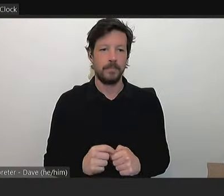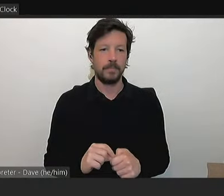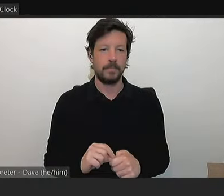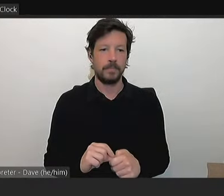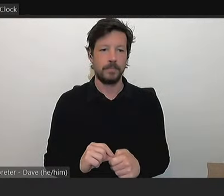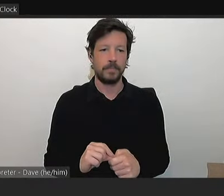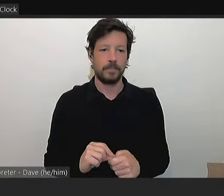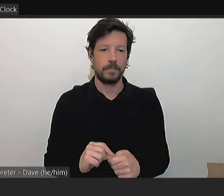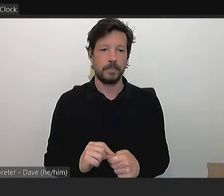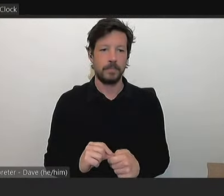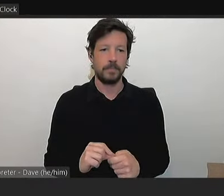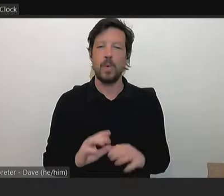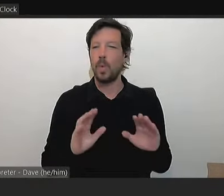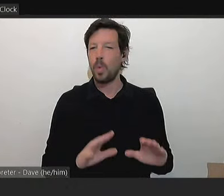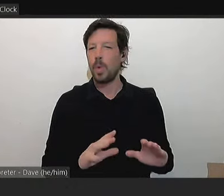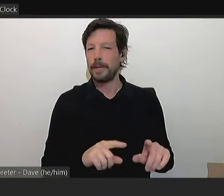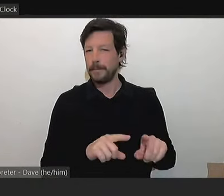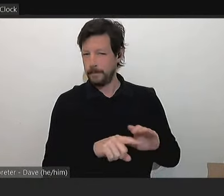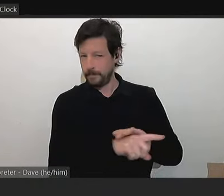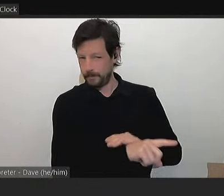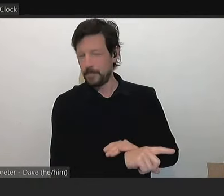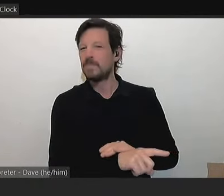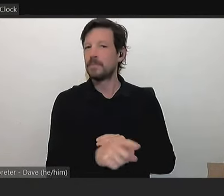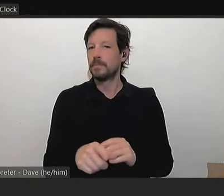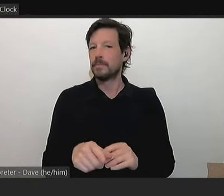to leave the chamber and then you can ask your question.